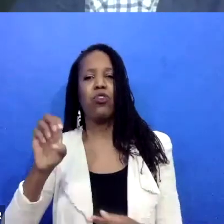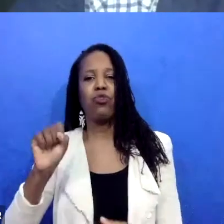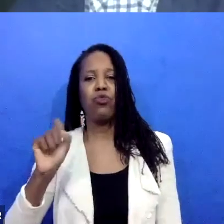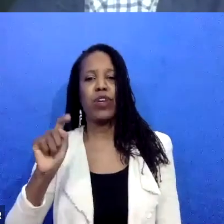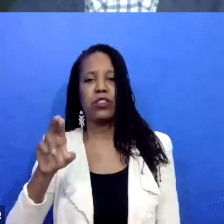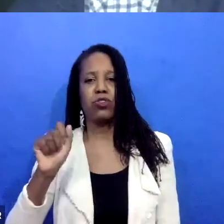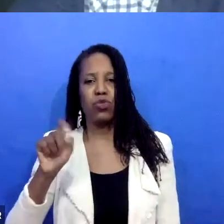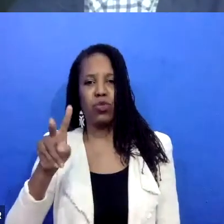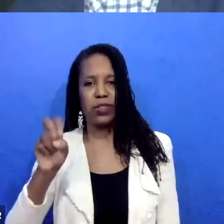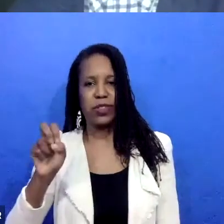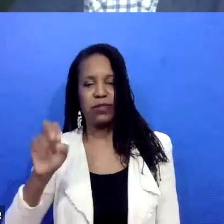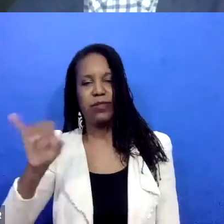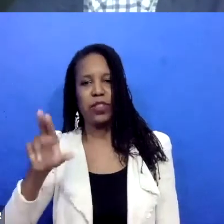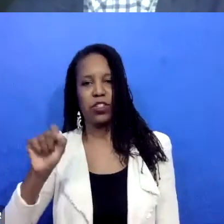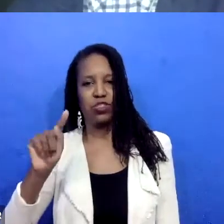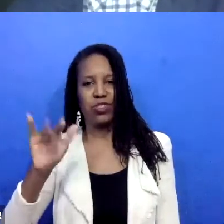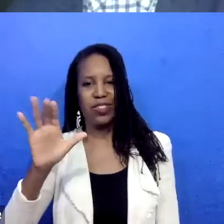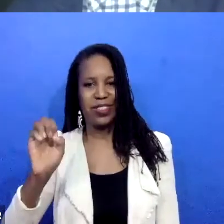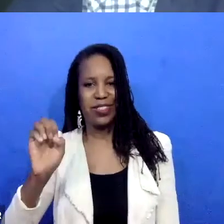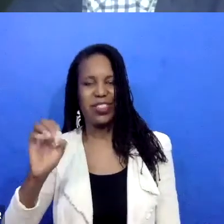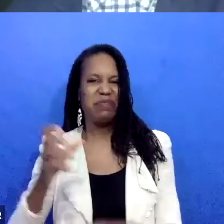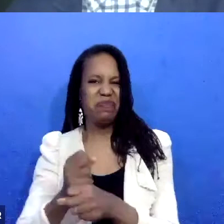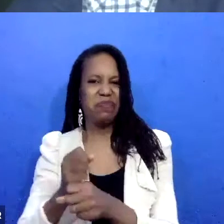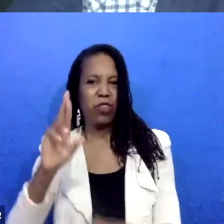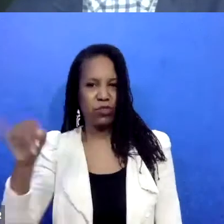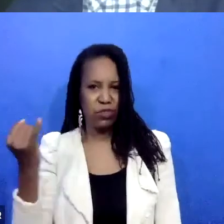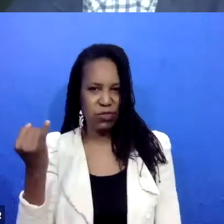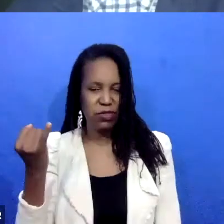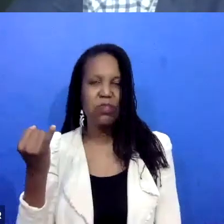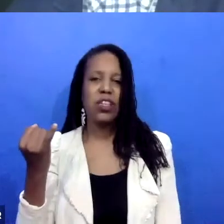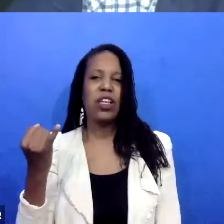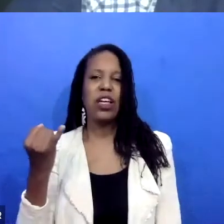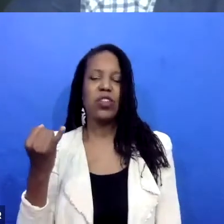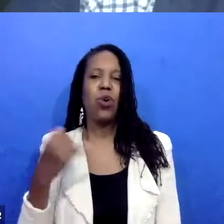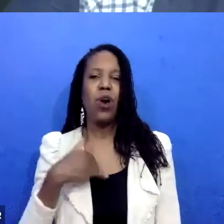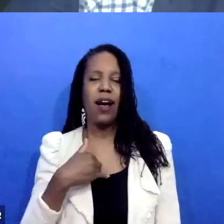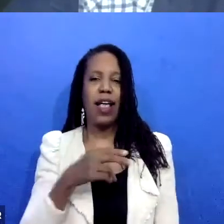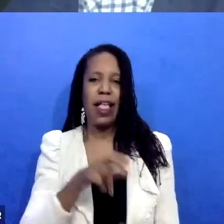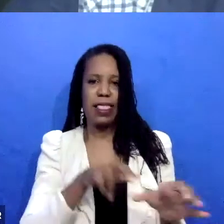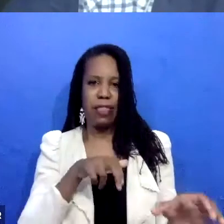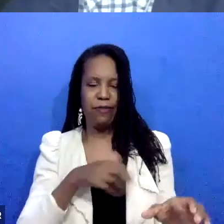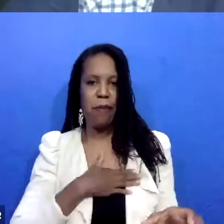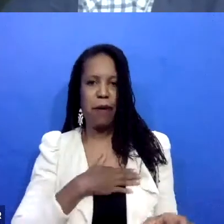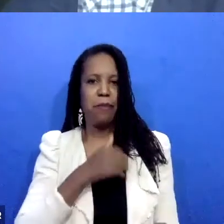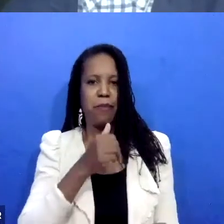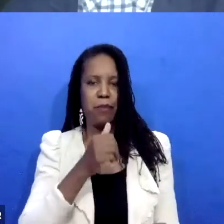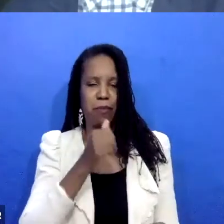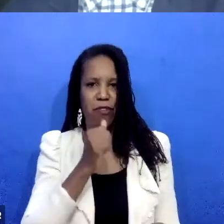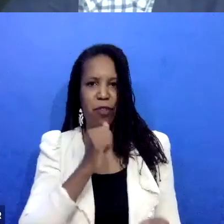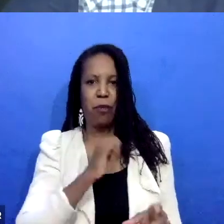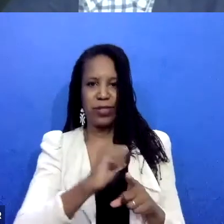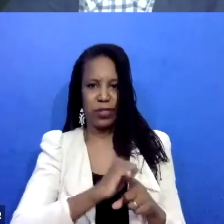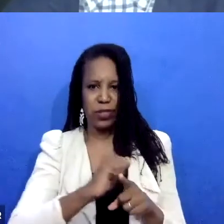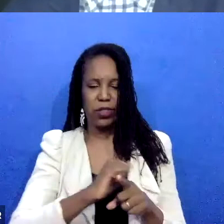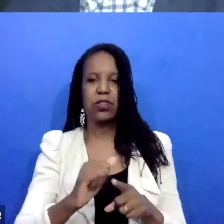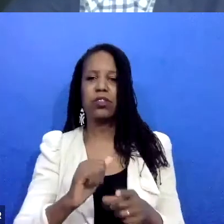justice. A little bit about my work in restorative justice. So while it had always been my desire and my intention, having come